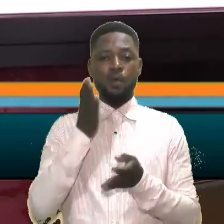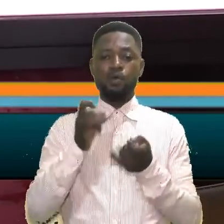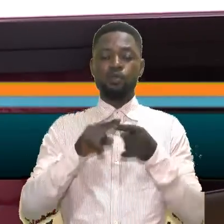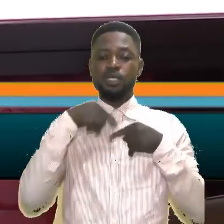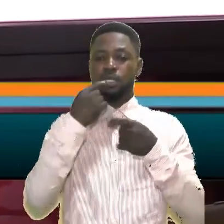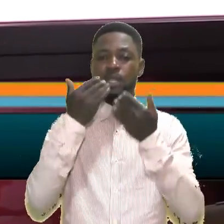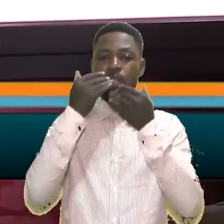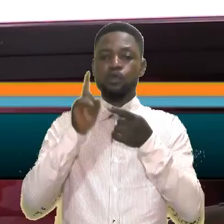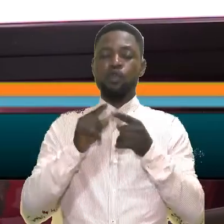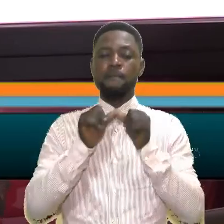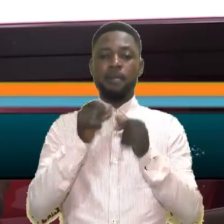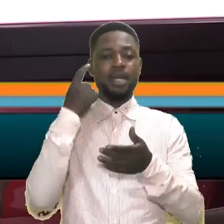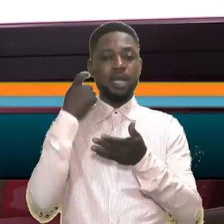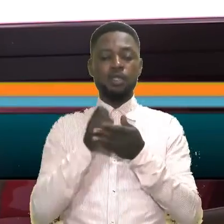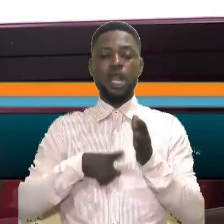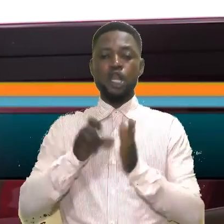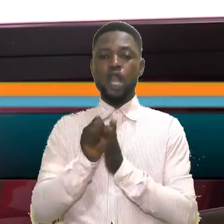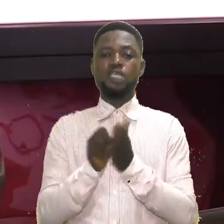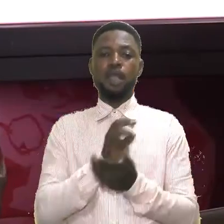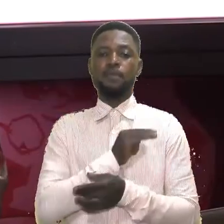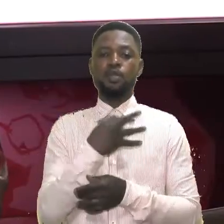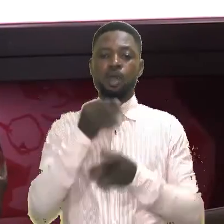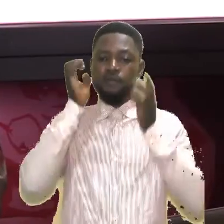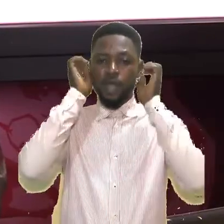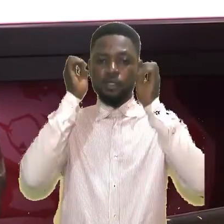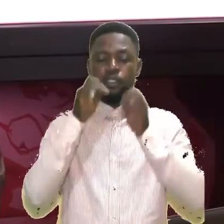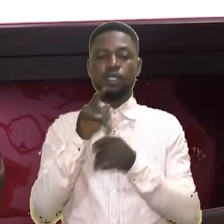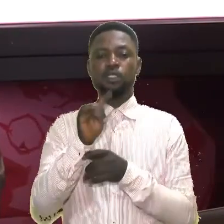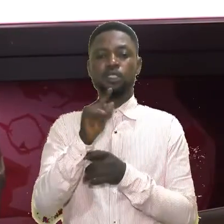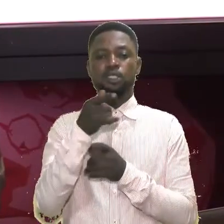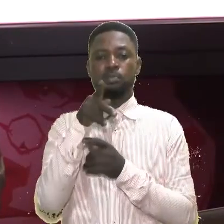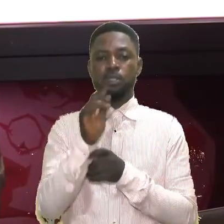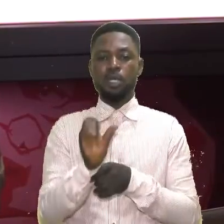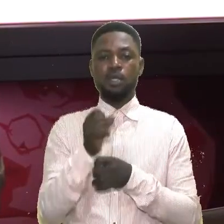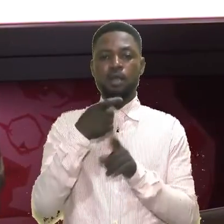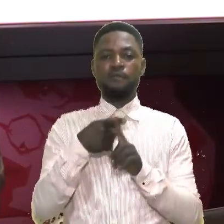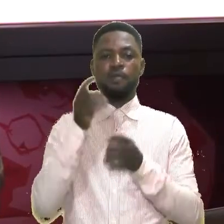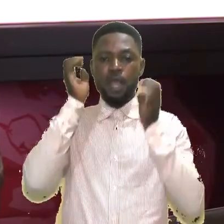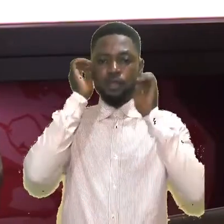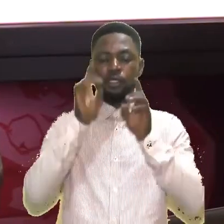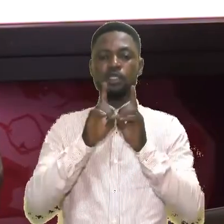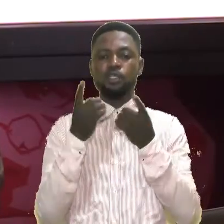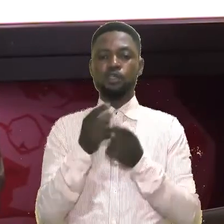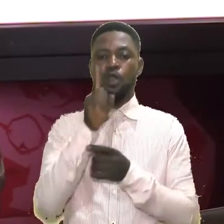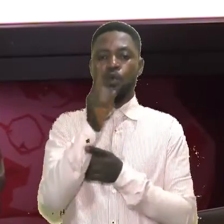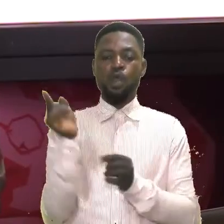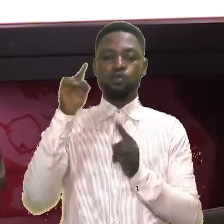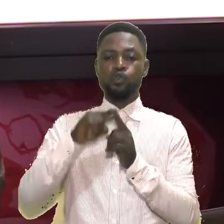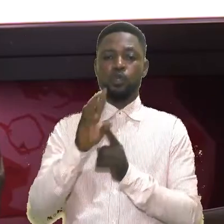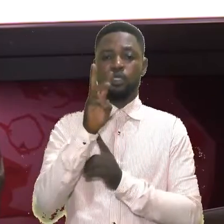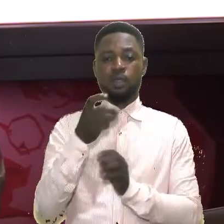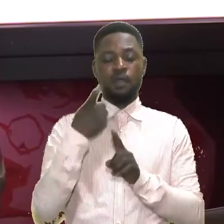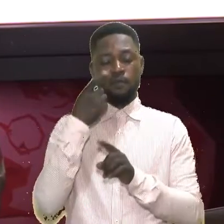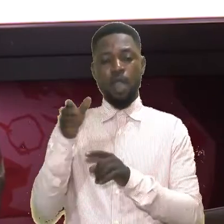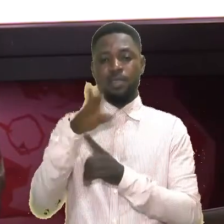I would like to say thank you to the Parliament Secretary, Lagos State Ministry of Education, the General Parliament Secretaries from Education District 1 to